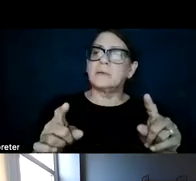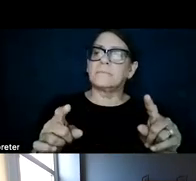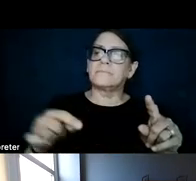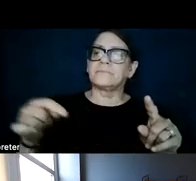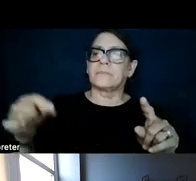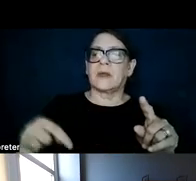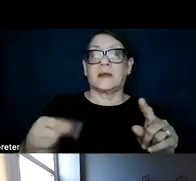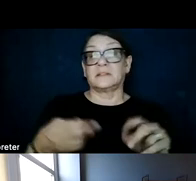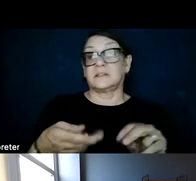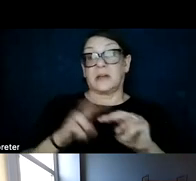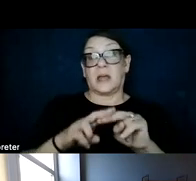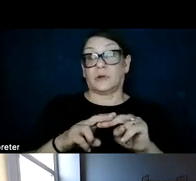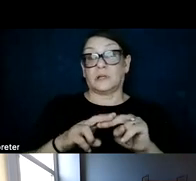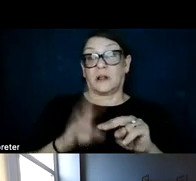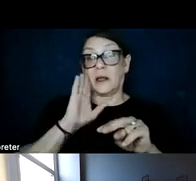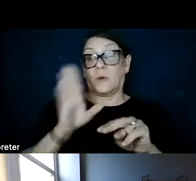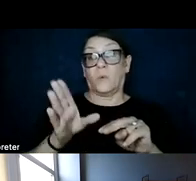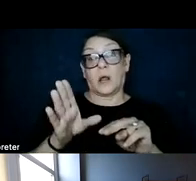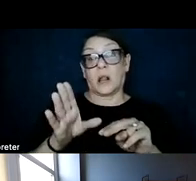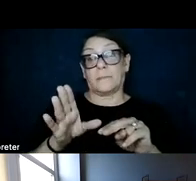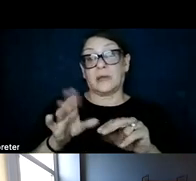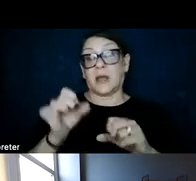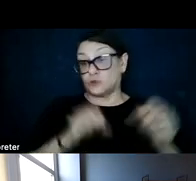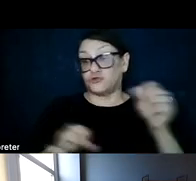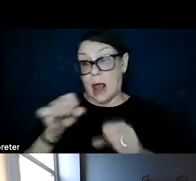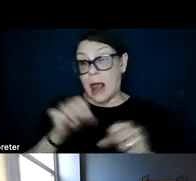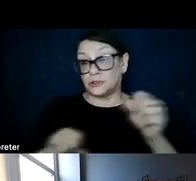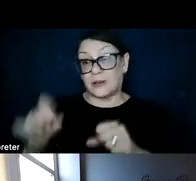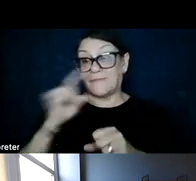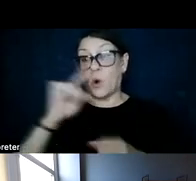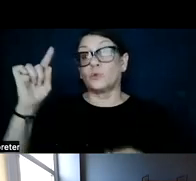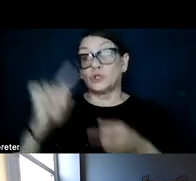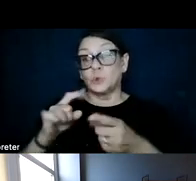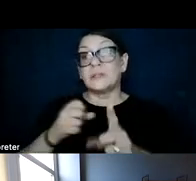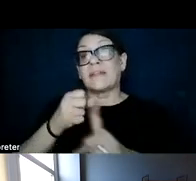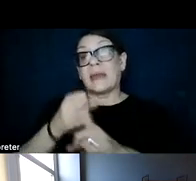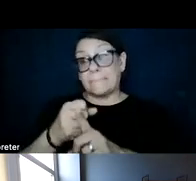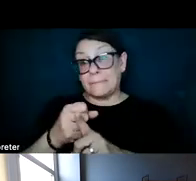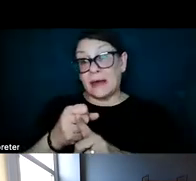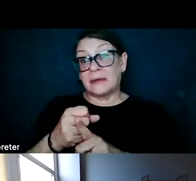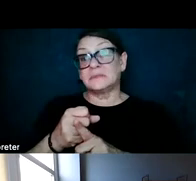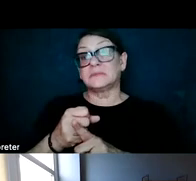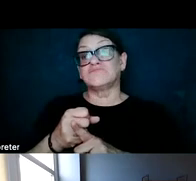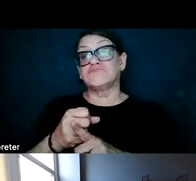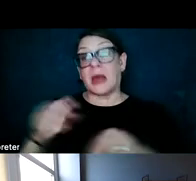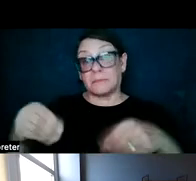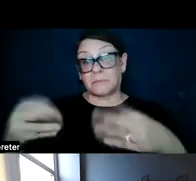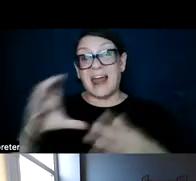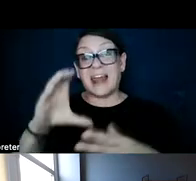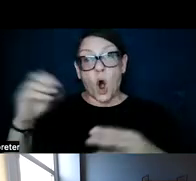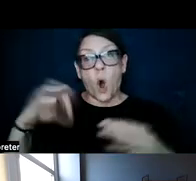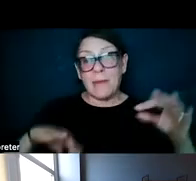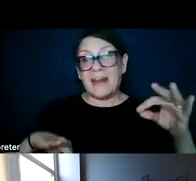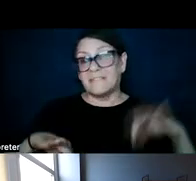this is increasingly going to be a strategy for reducing the impact and actually providing co-benefit.